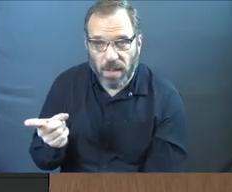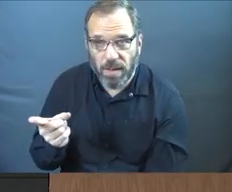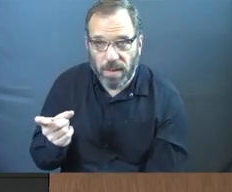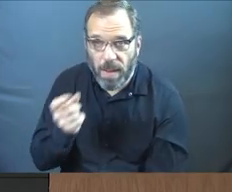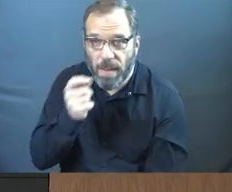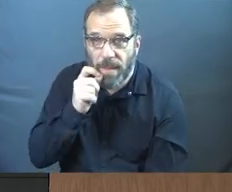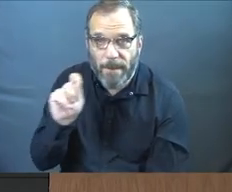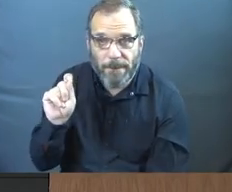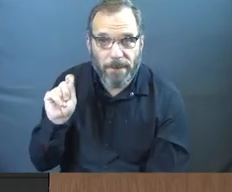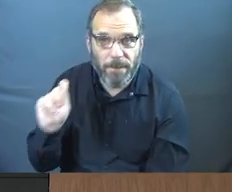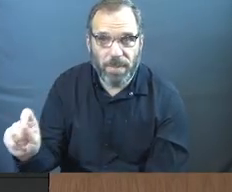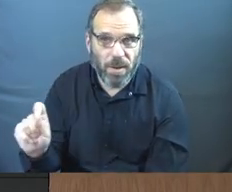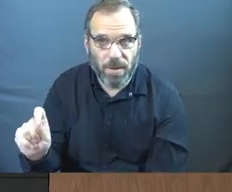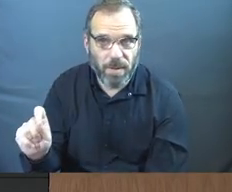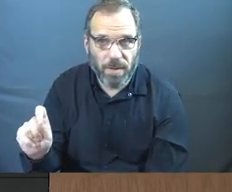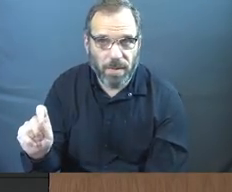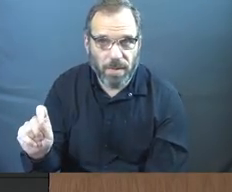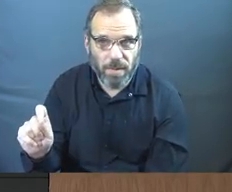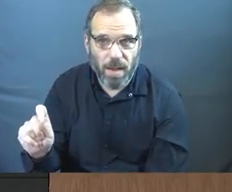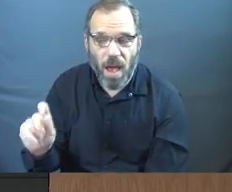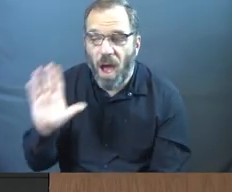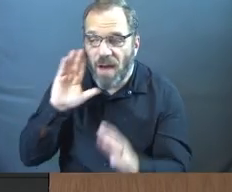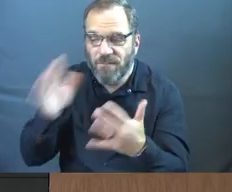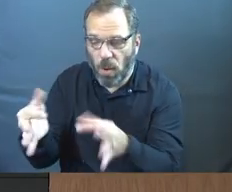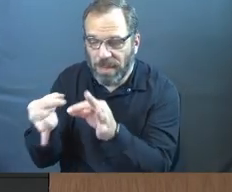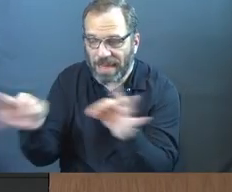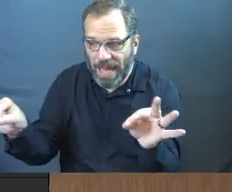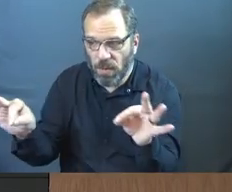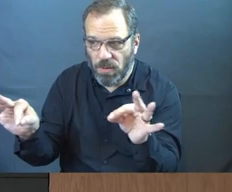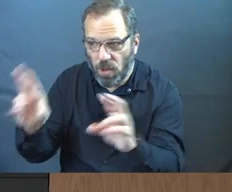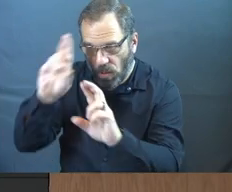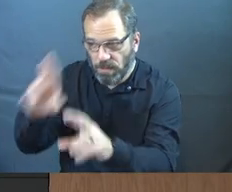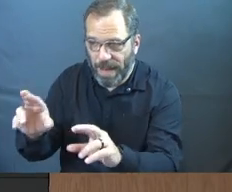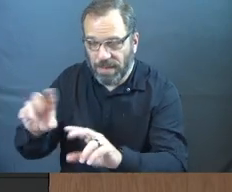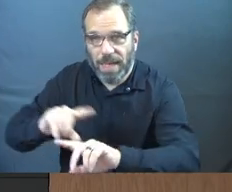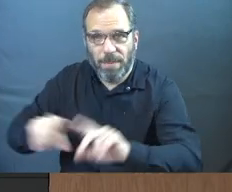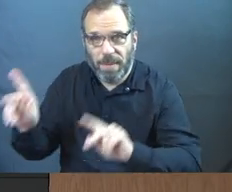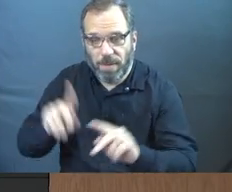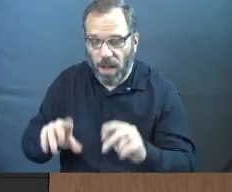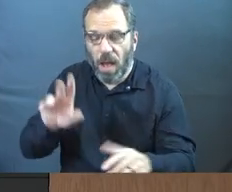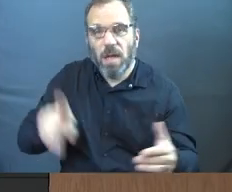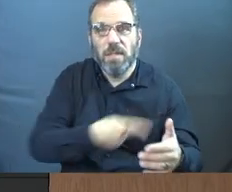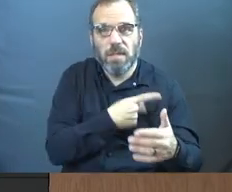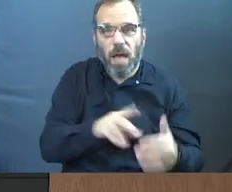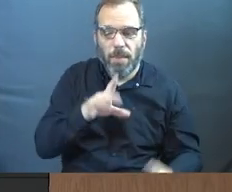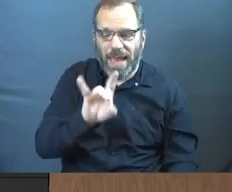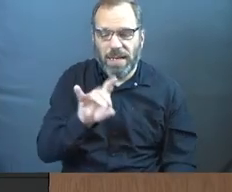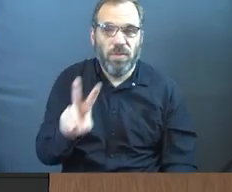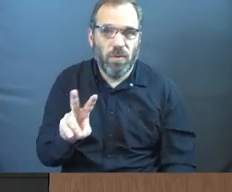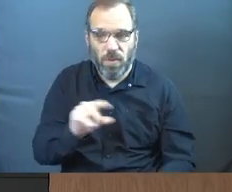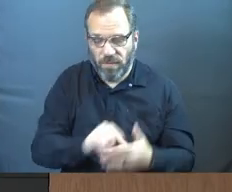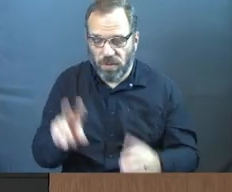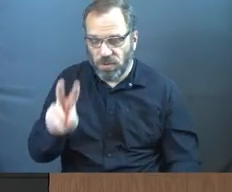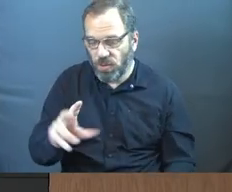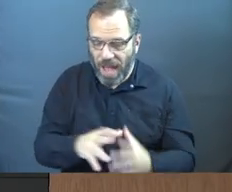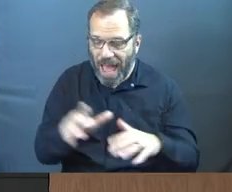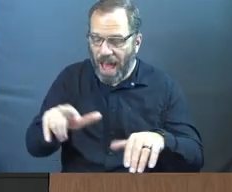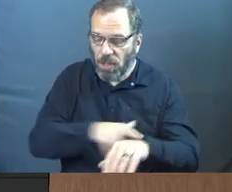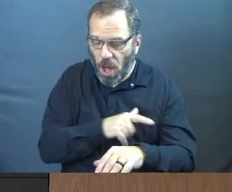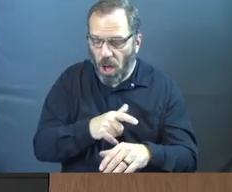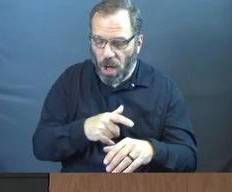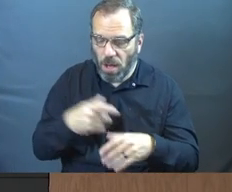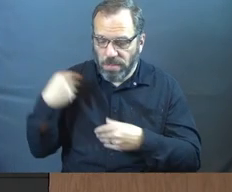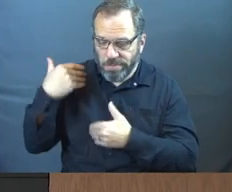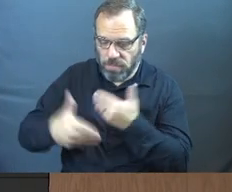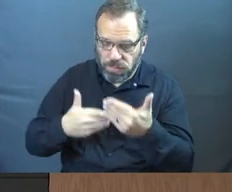Period. Focus your language. Treat people differently. Psalm 82 verse 2, How long will you